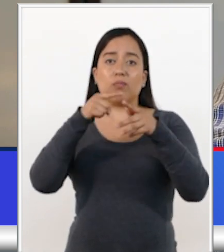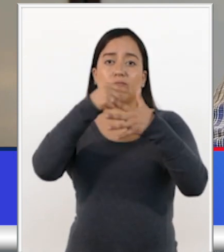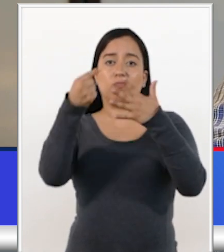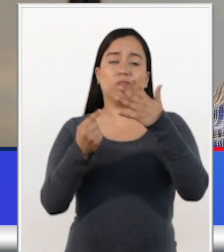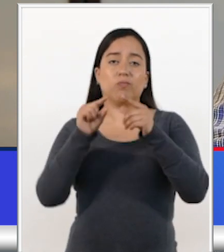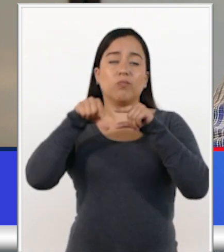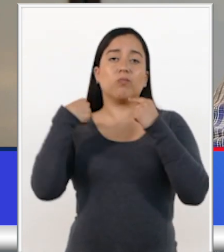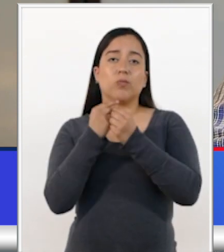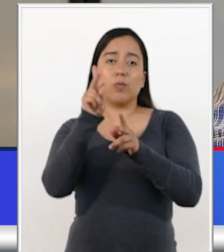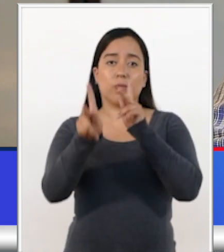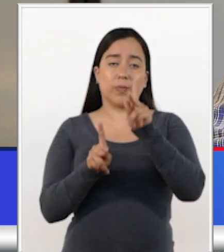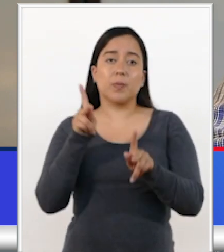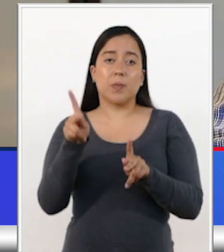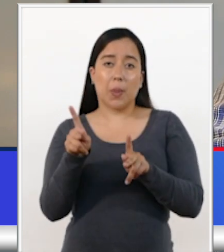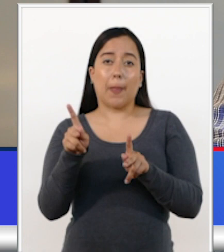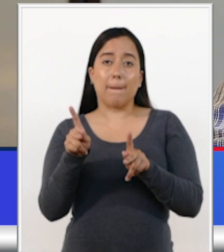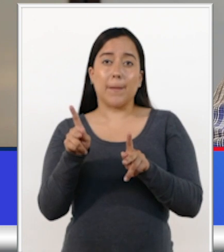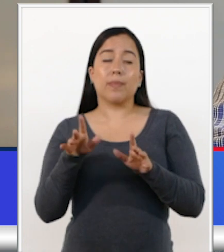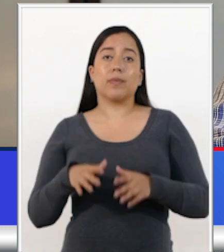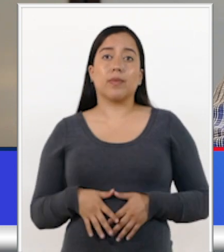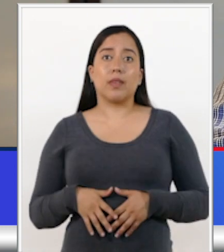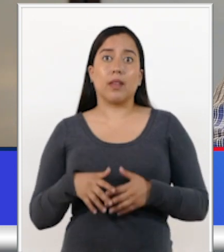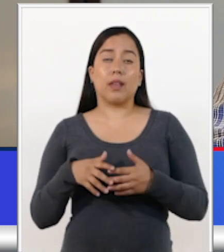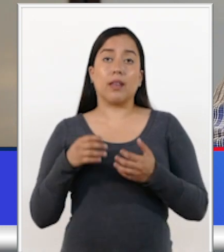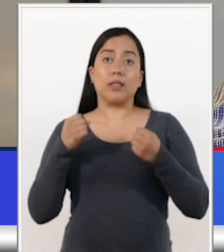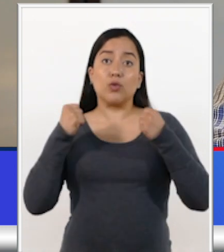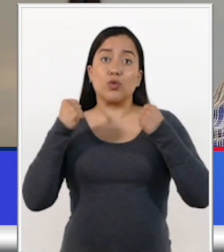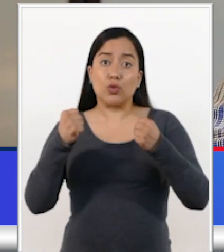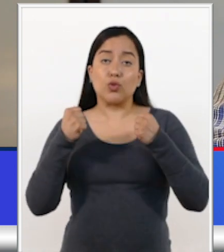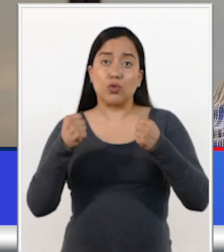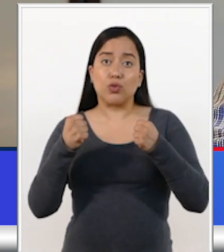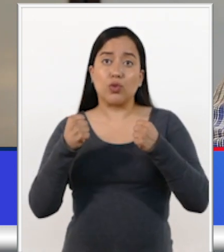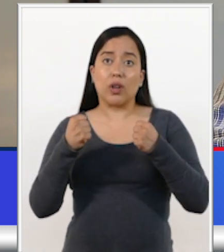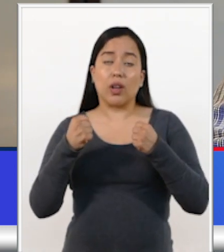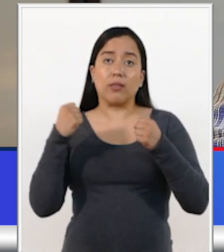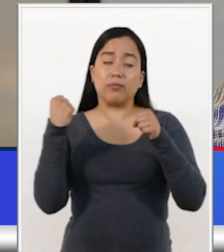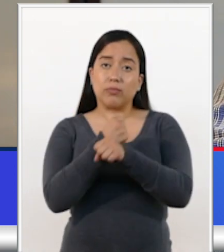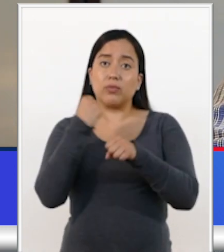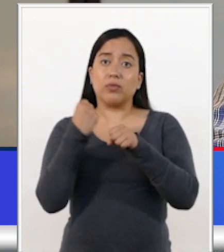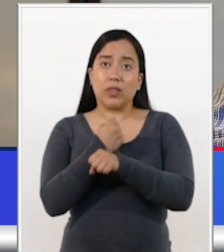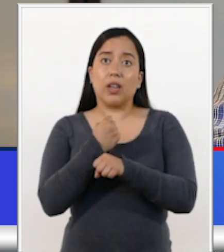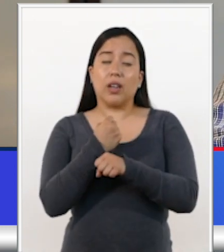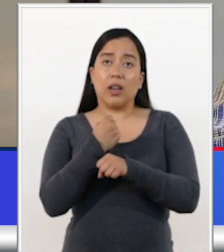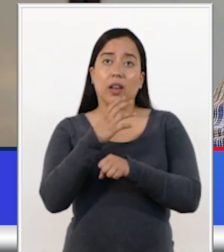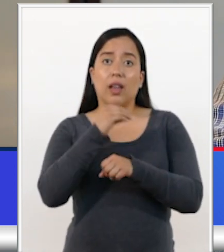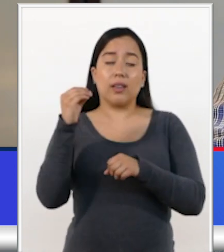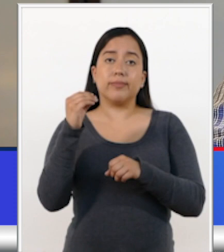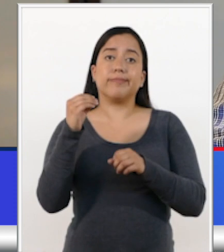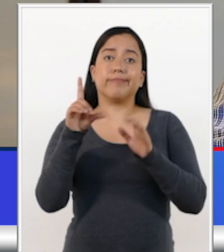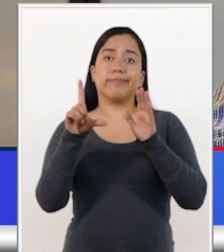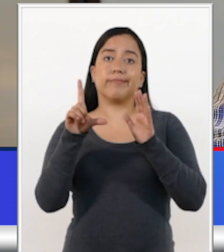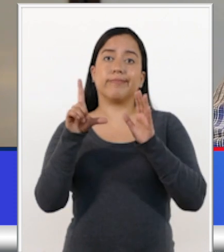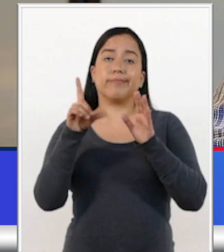corruption could be tackled through the adoption or strengthening of dissuasive criminal and administrative sanctions. Likewise,